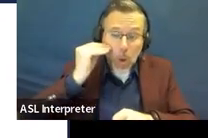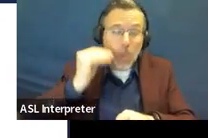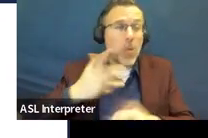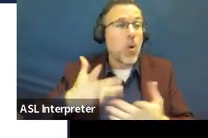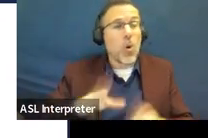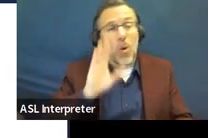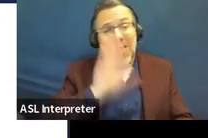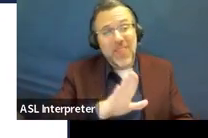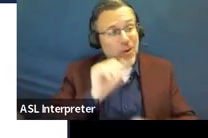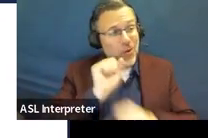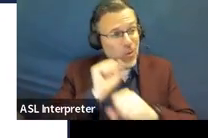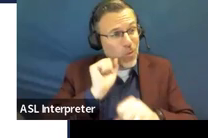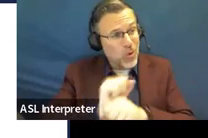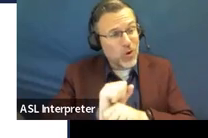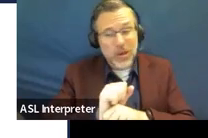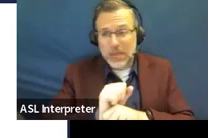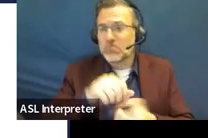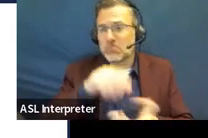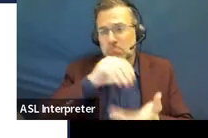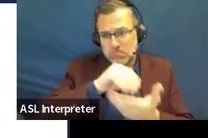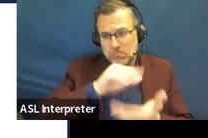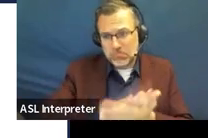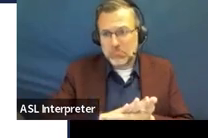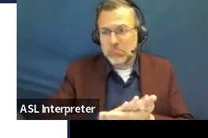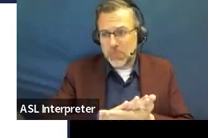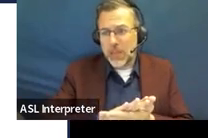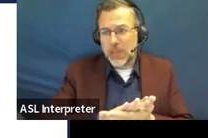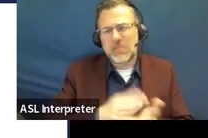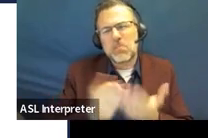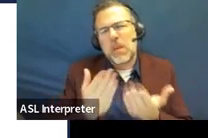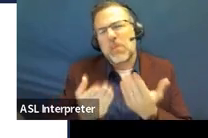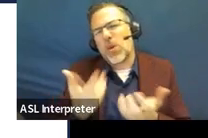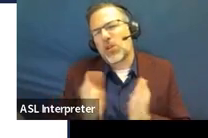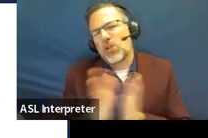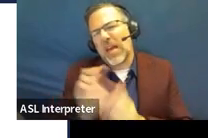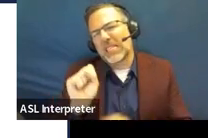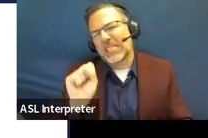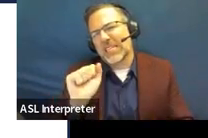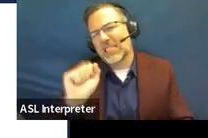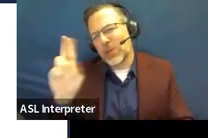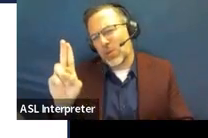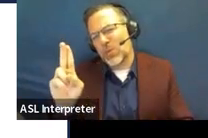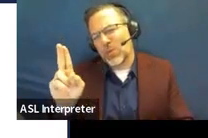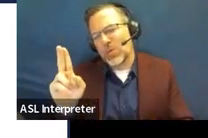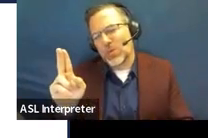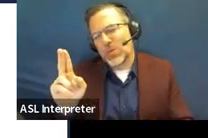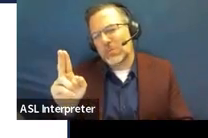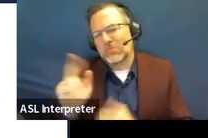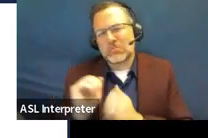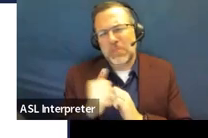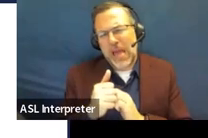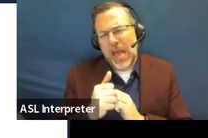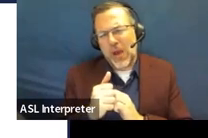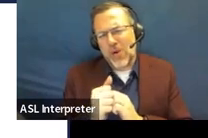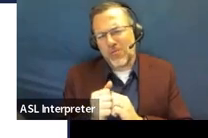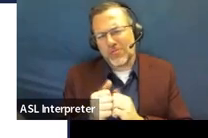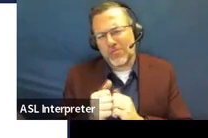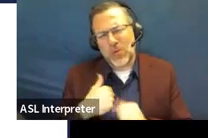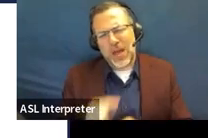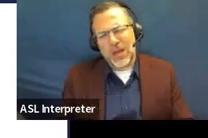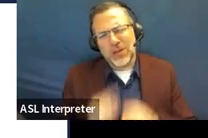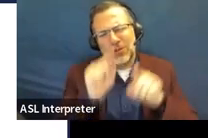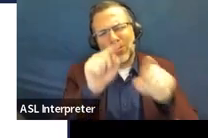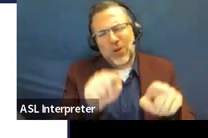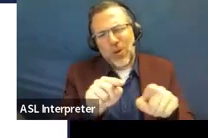that may be a conversation with your SAU about what that looks like. But I thought it was interesting when I